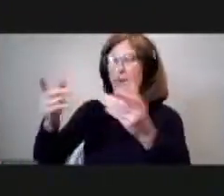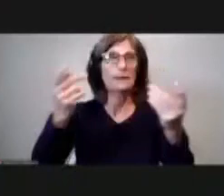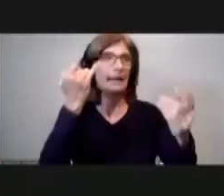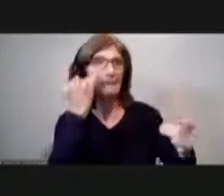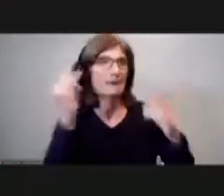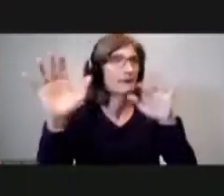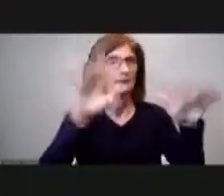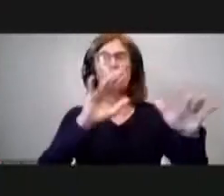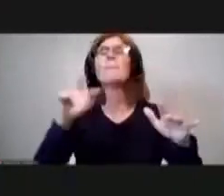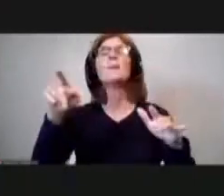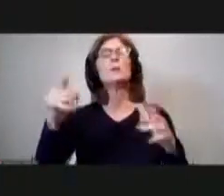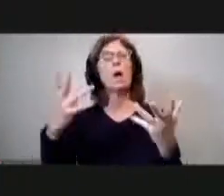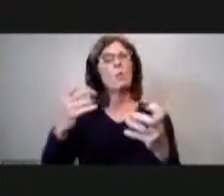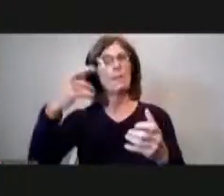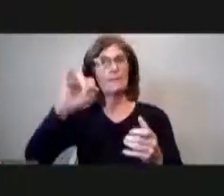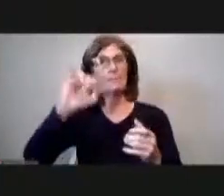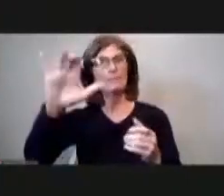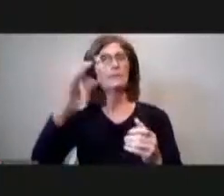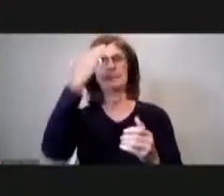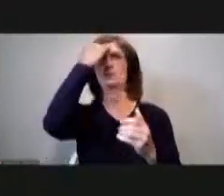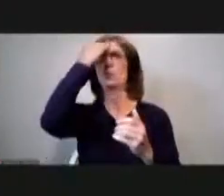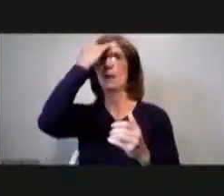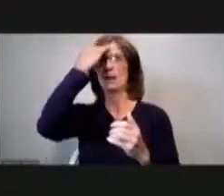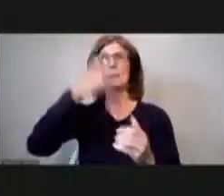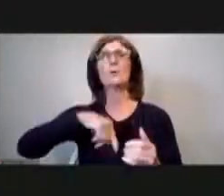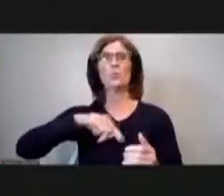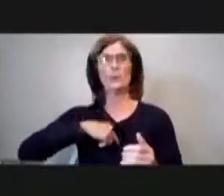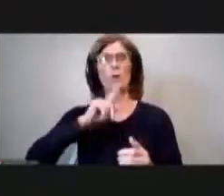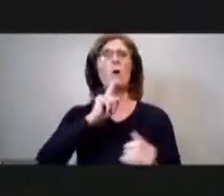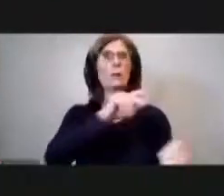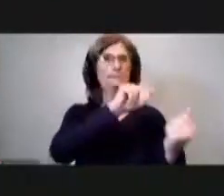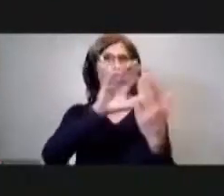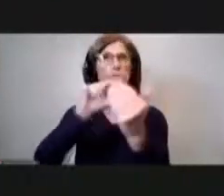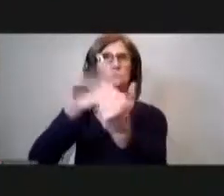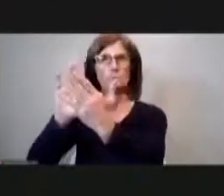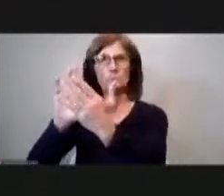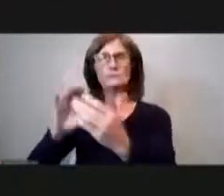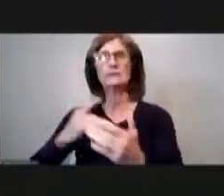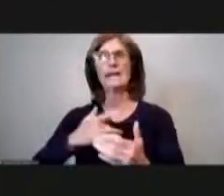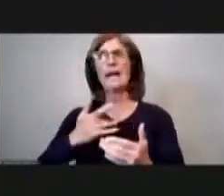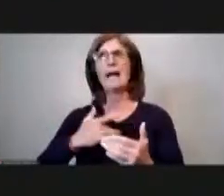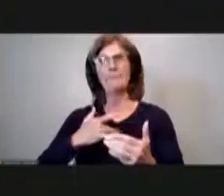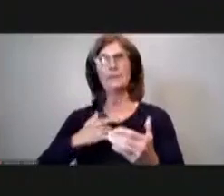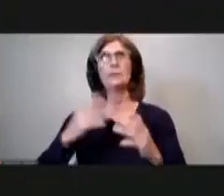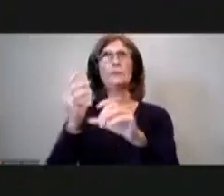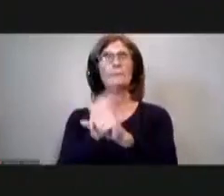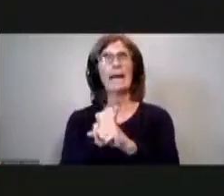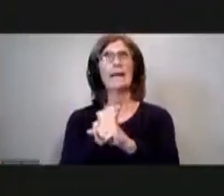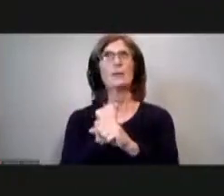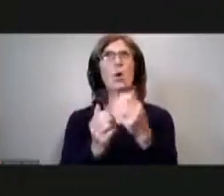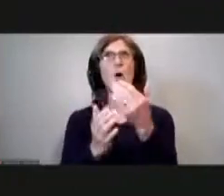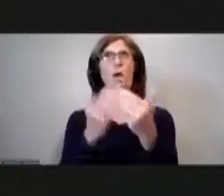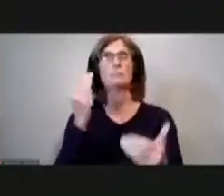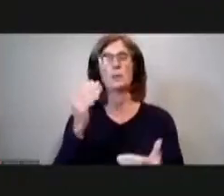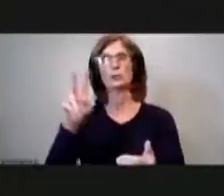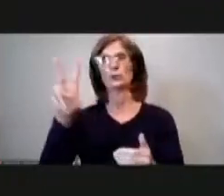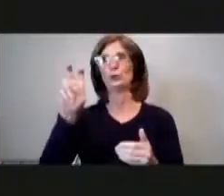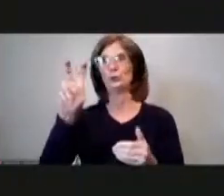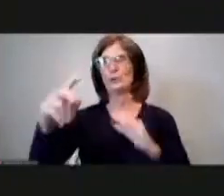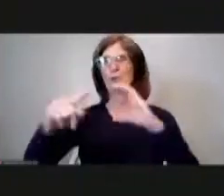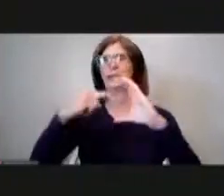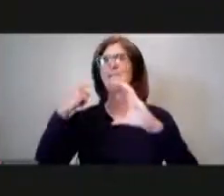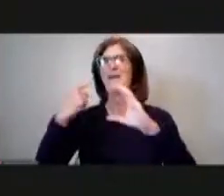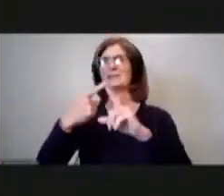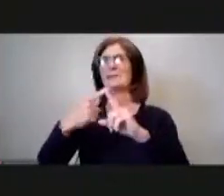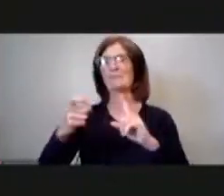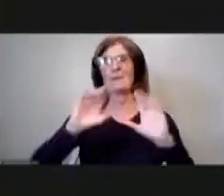are having these conversations i think you know haven't done a full count it's probably beyond 200 emails we've gotten from dynamo soccer among us